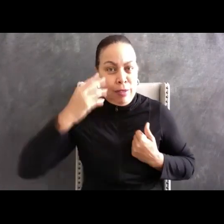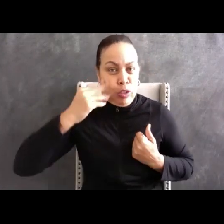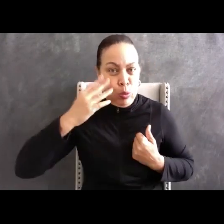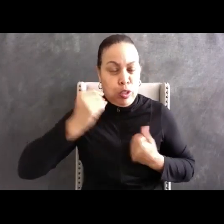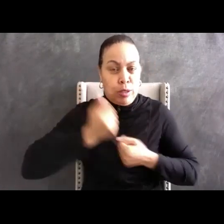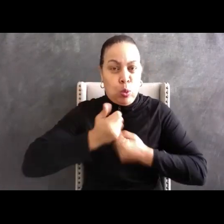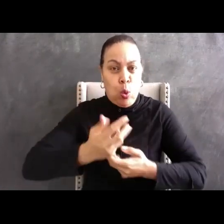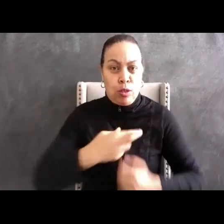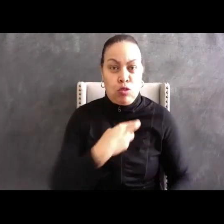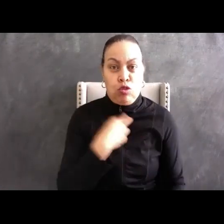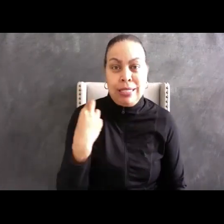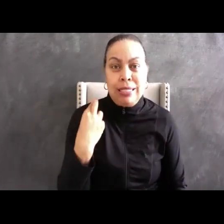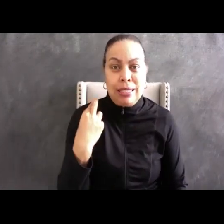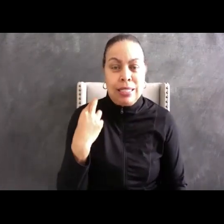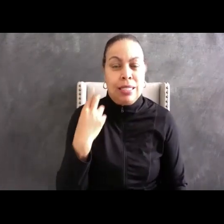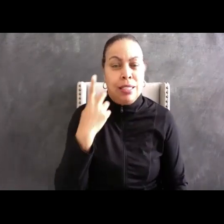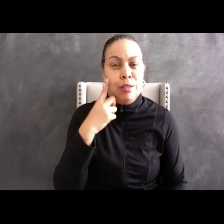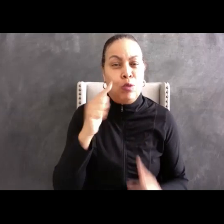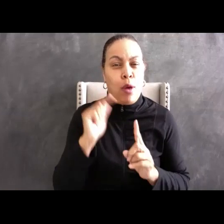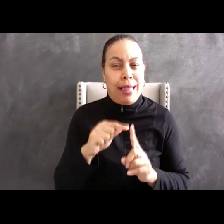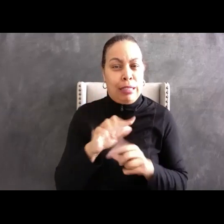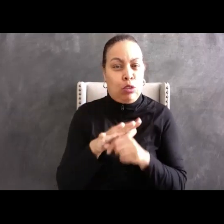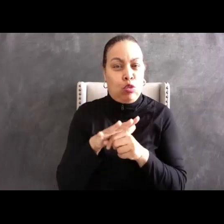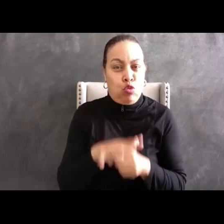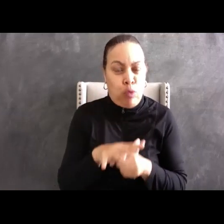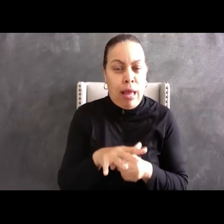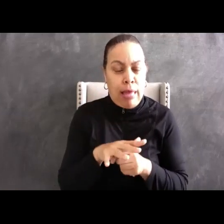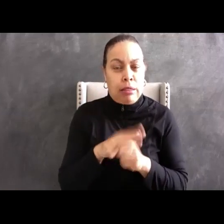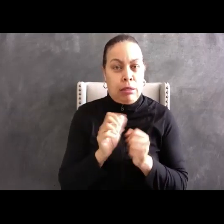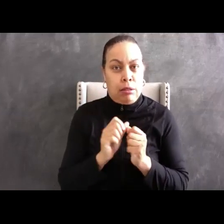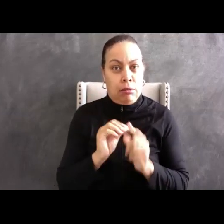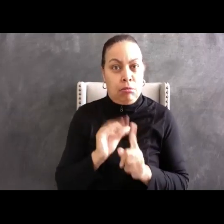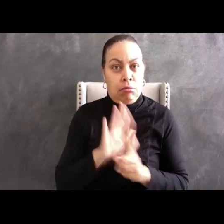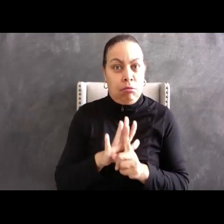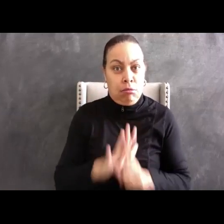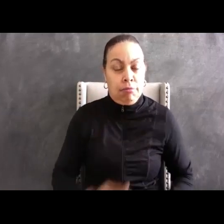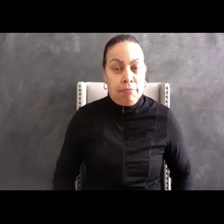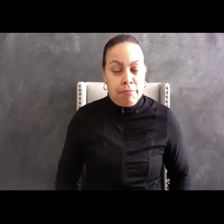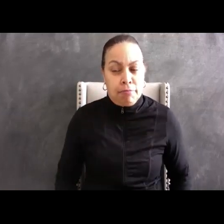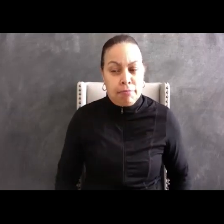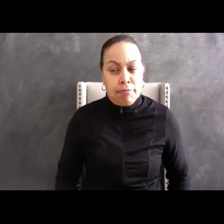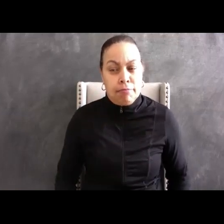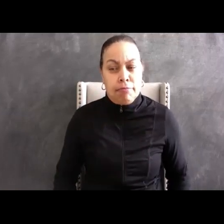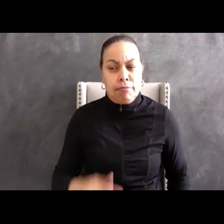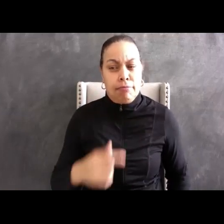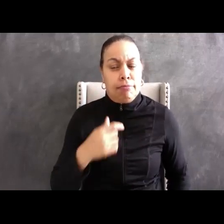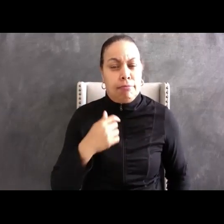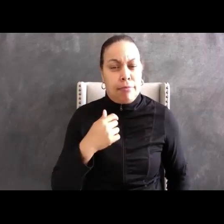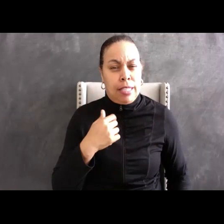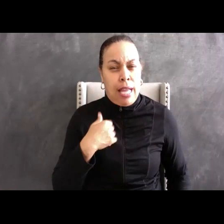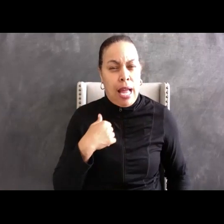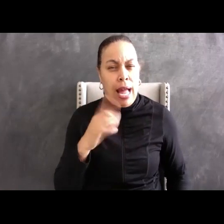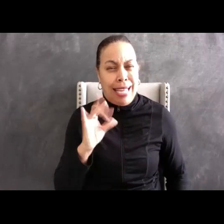create, when combined with community experience, stress, risk for stress vulnerability.